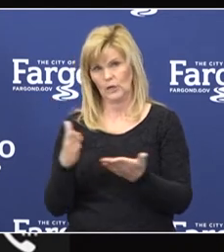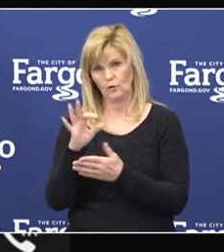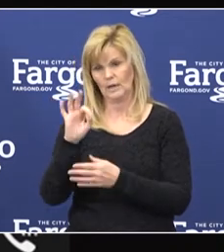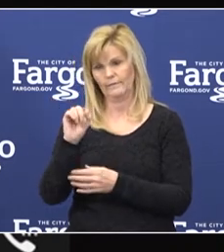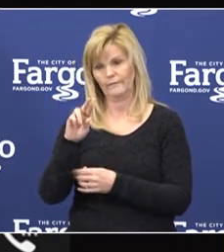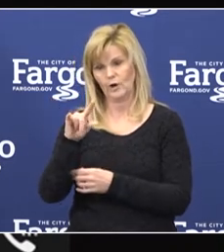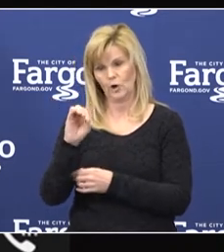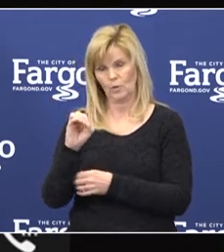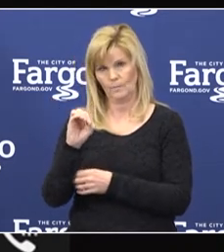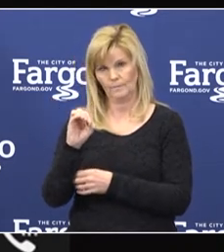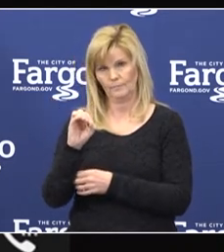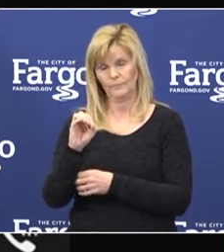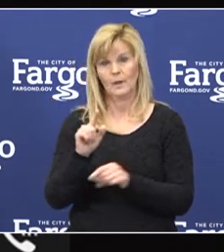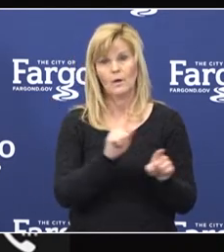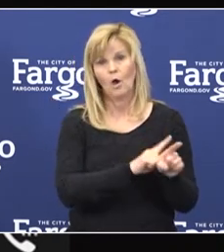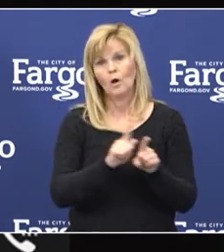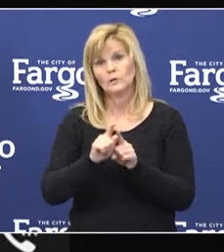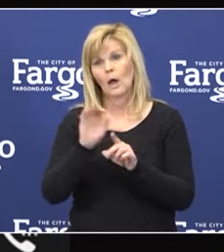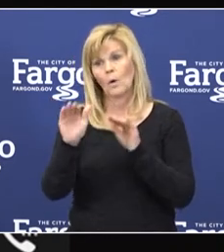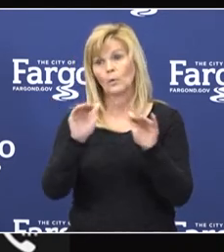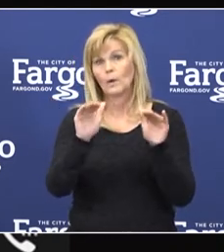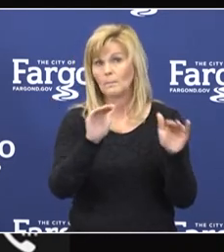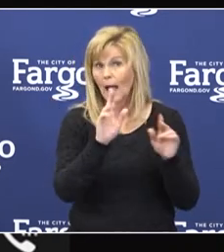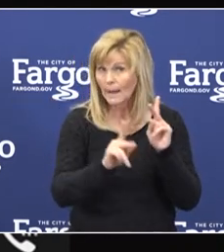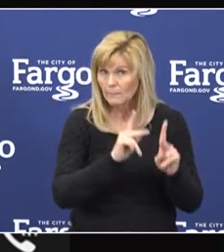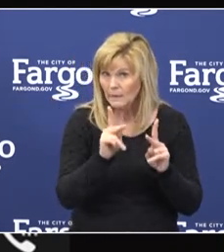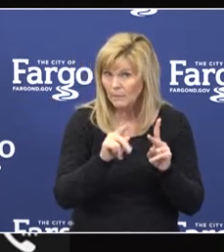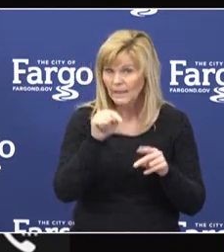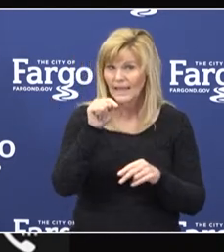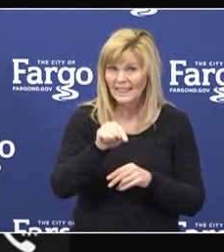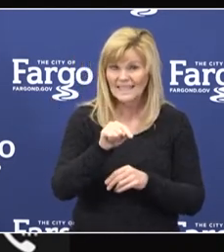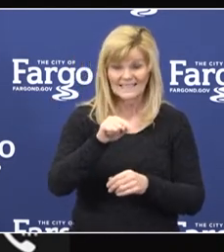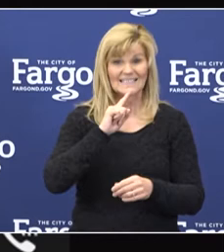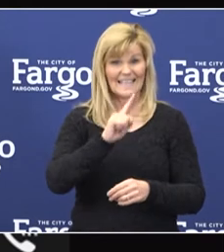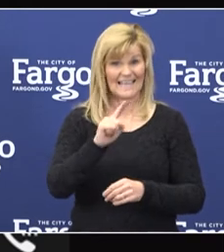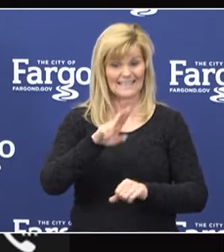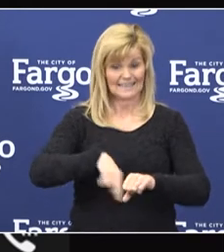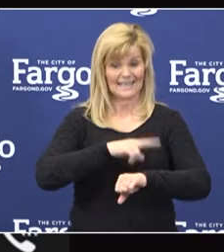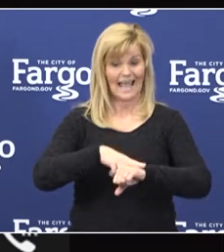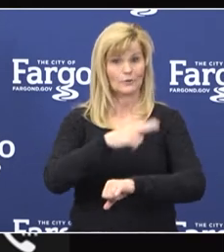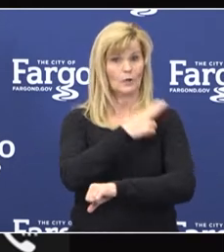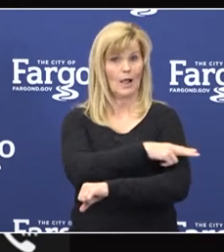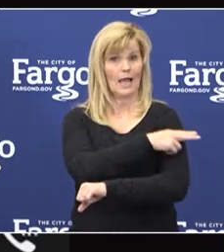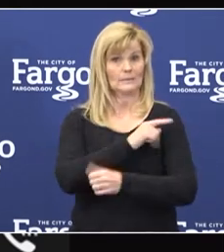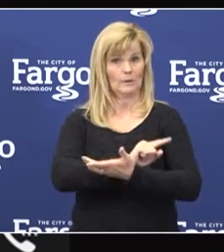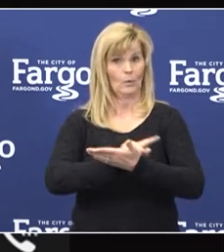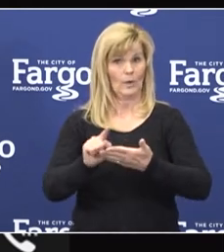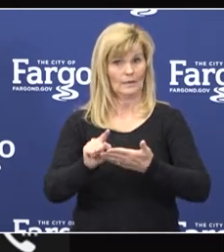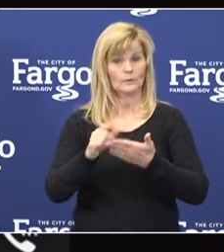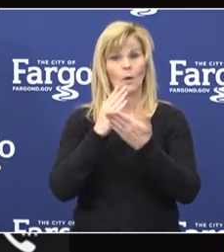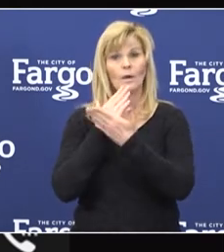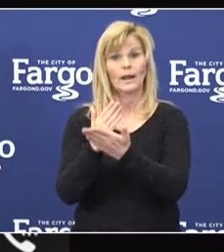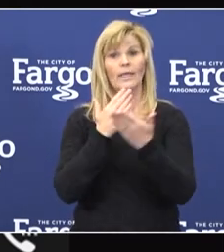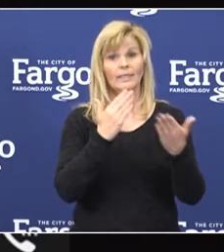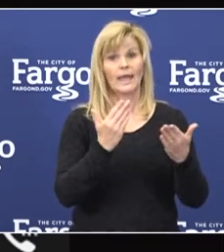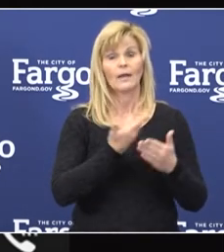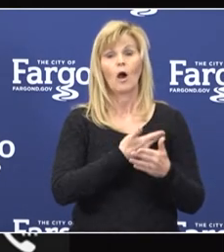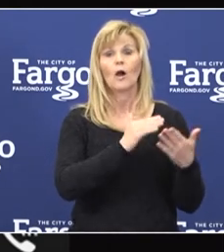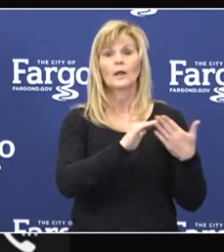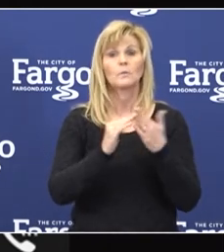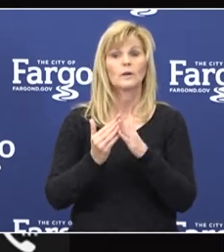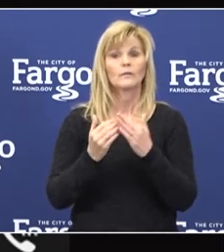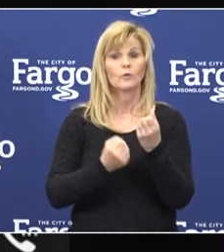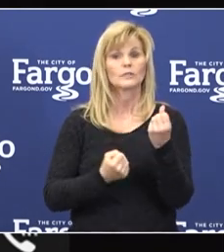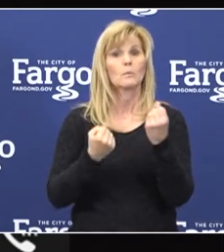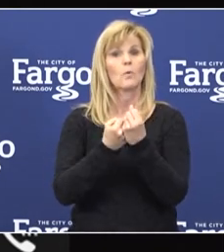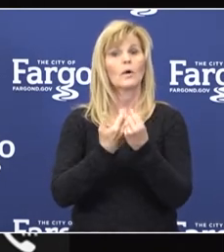Finally, just want to remind people that this is National Hospital Week. I want to again thank our communities for their support of our health care